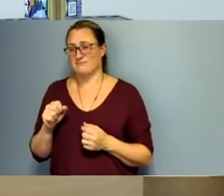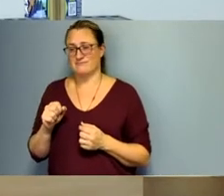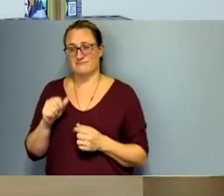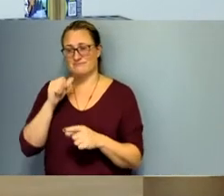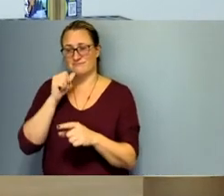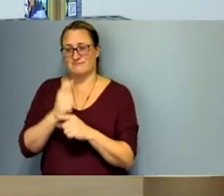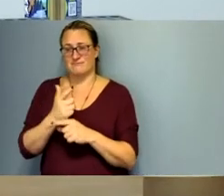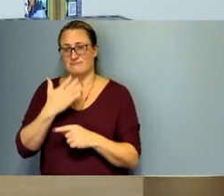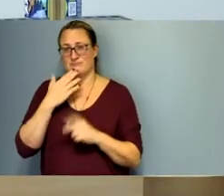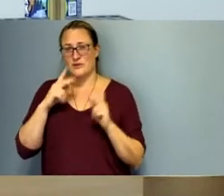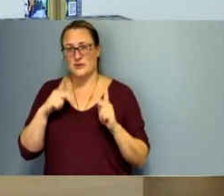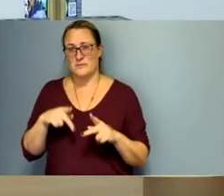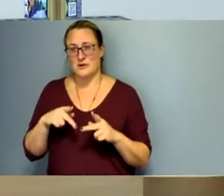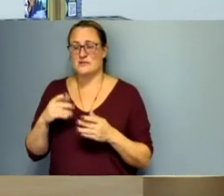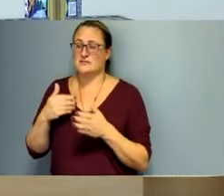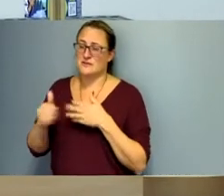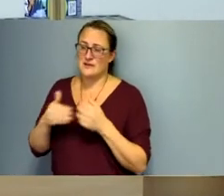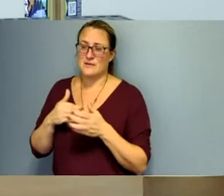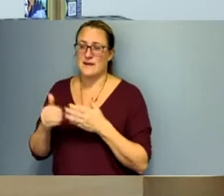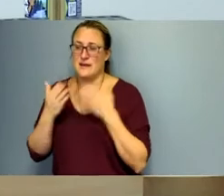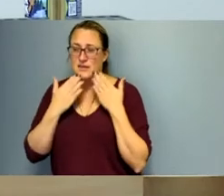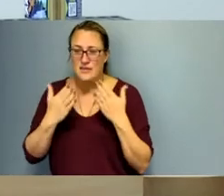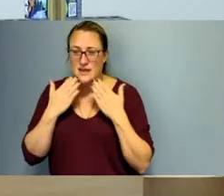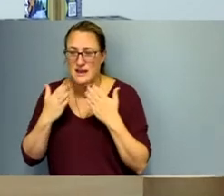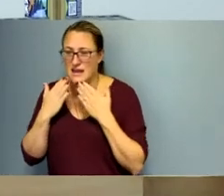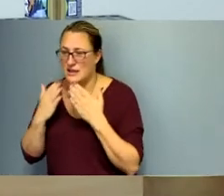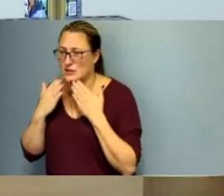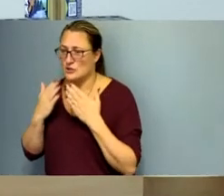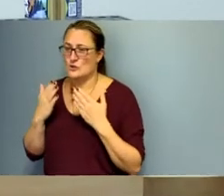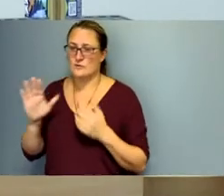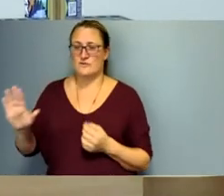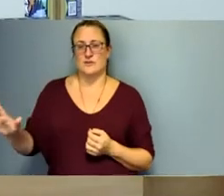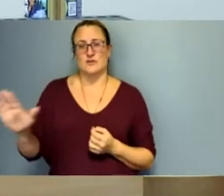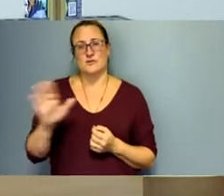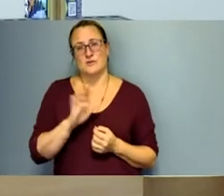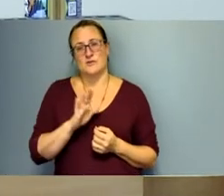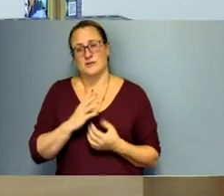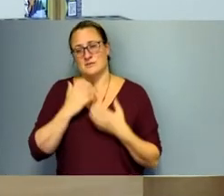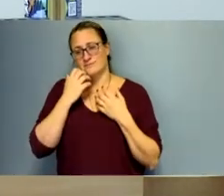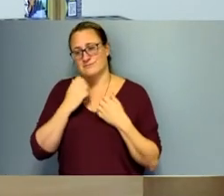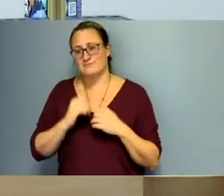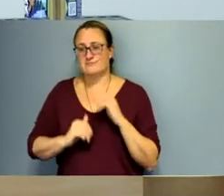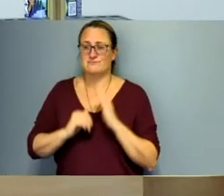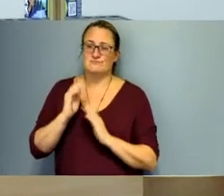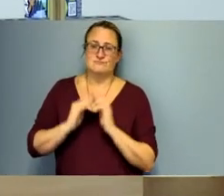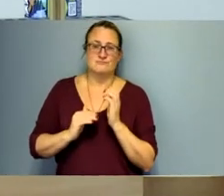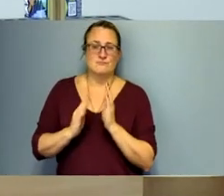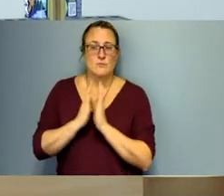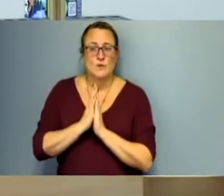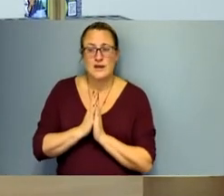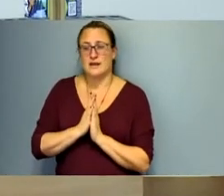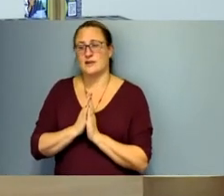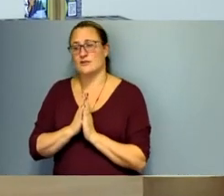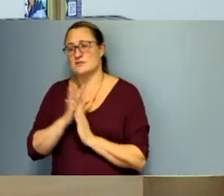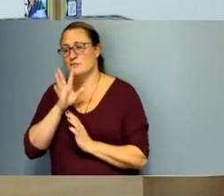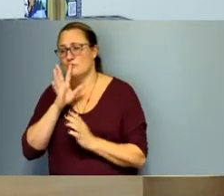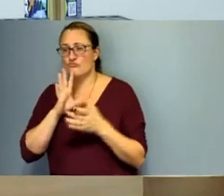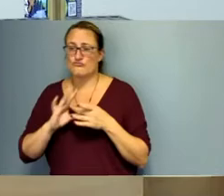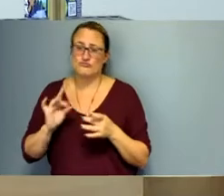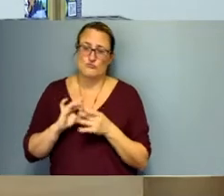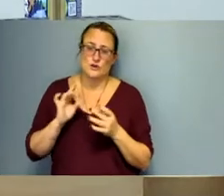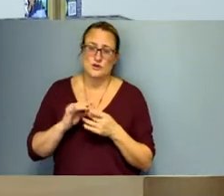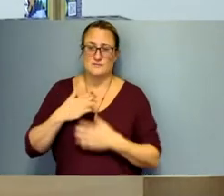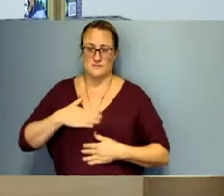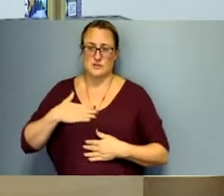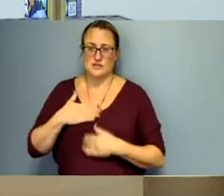inside and out so again thank you to everybody for your your kind words and prayers and thoughts they're very much appreciated thank